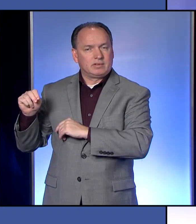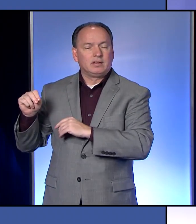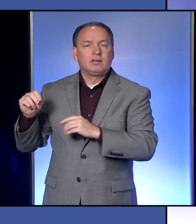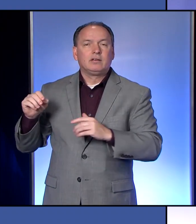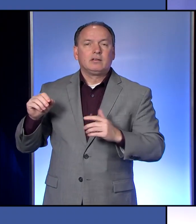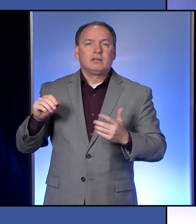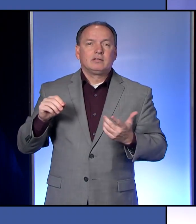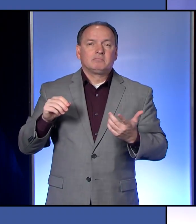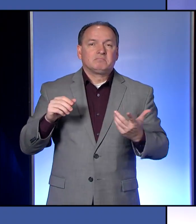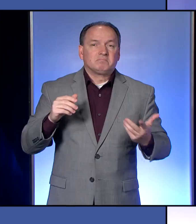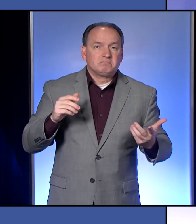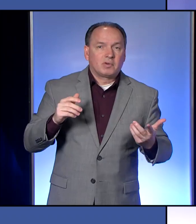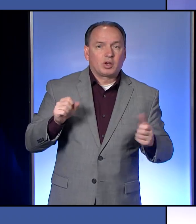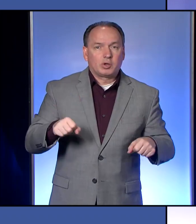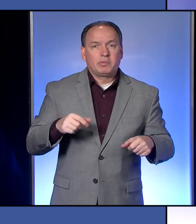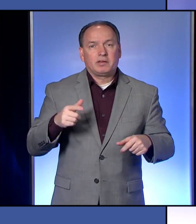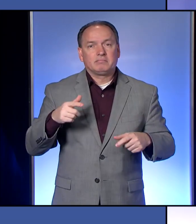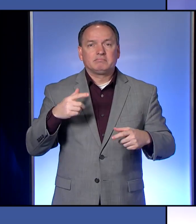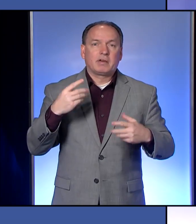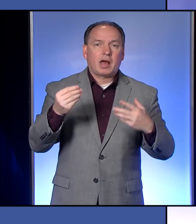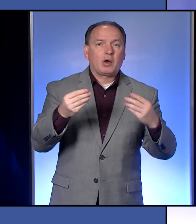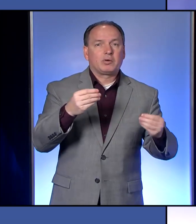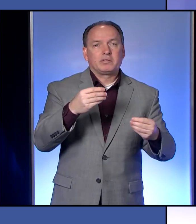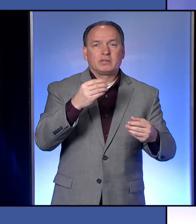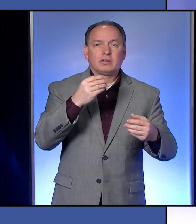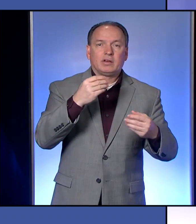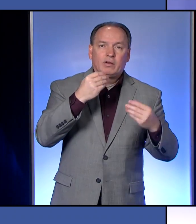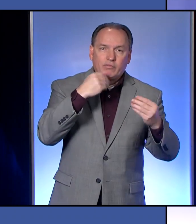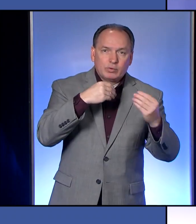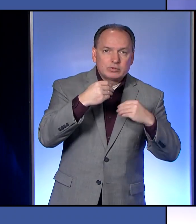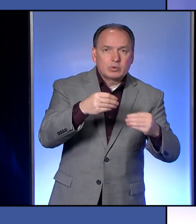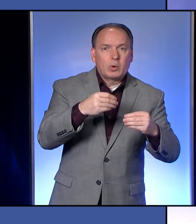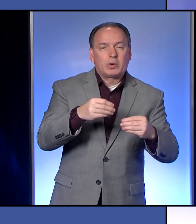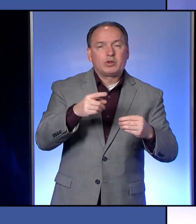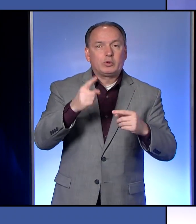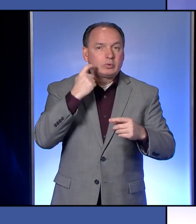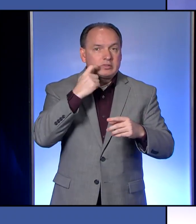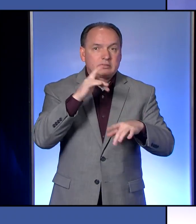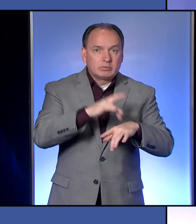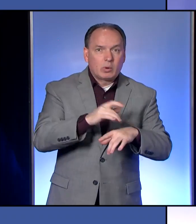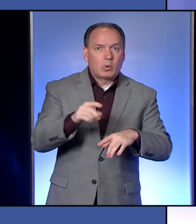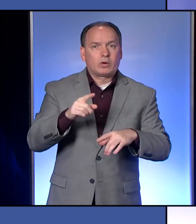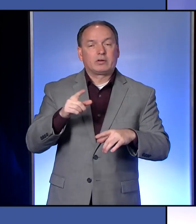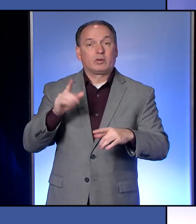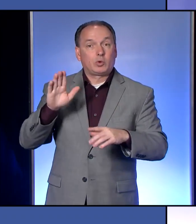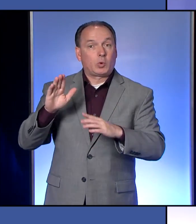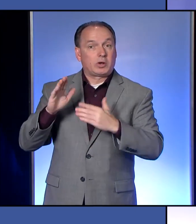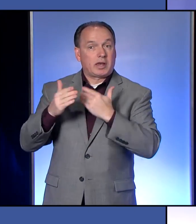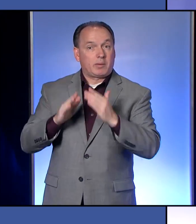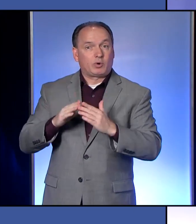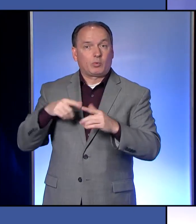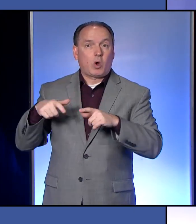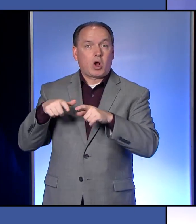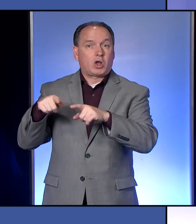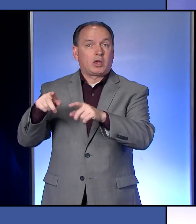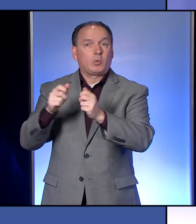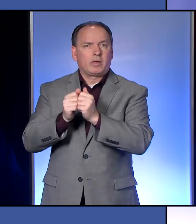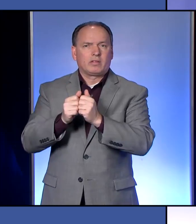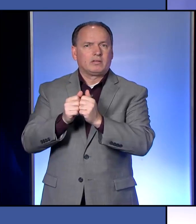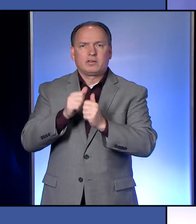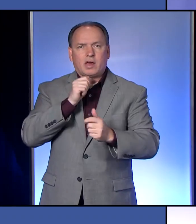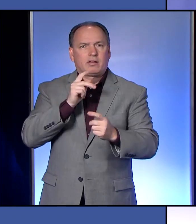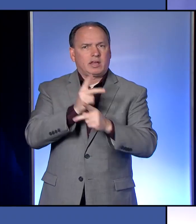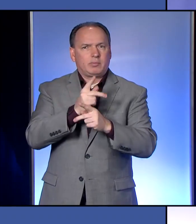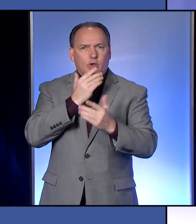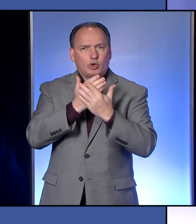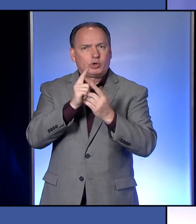-19, and could be at the grocery store you just went to, or could be the neighbor that you are walking with, if you're out walking with someone, and you're not keeping a